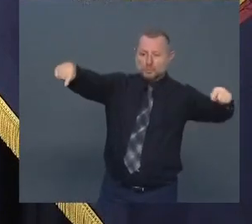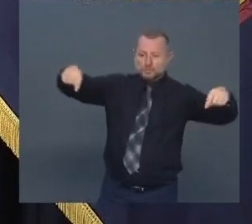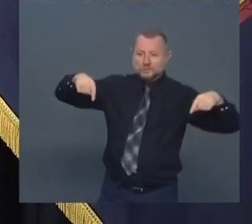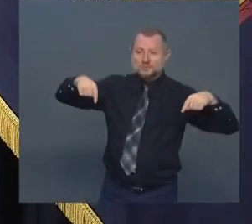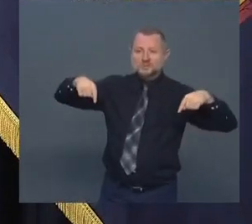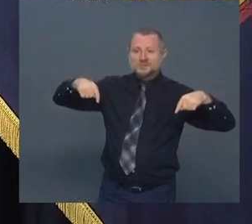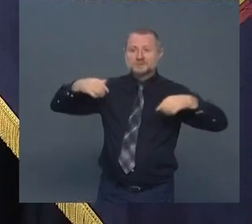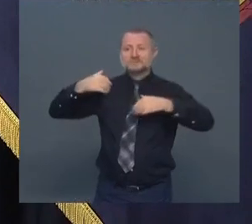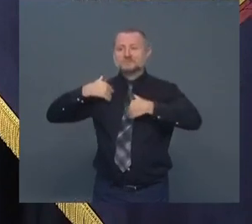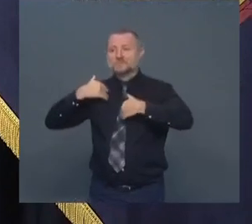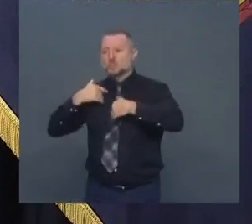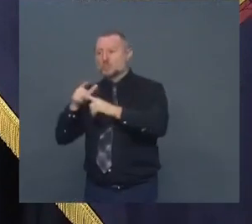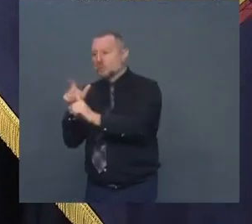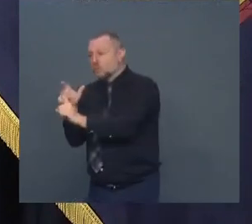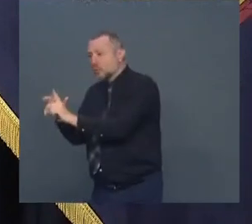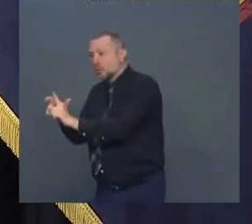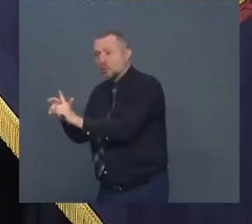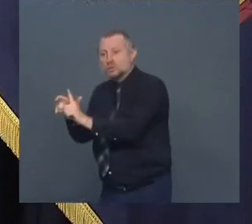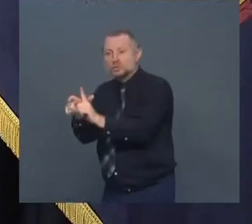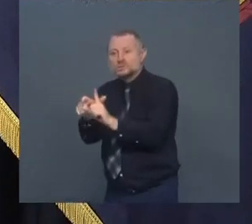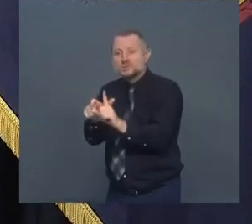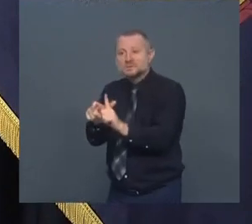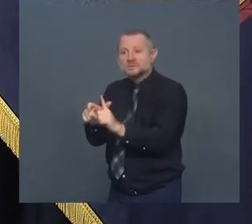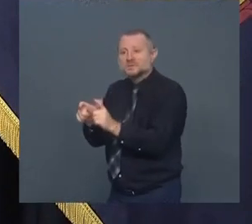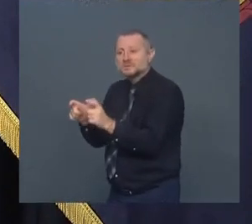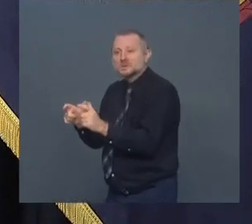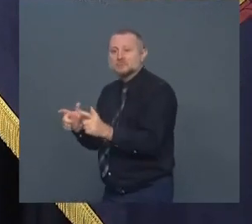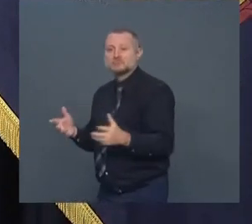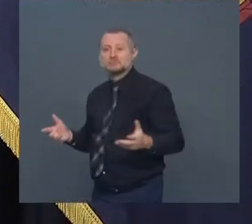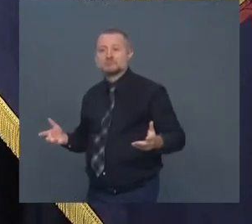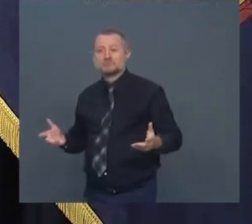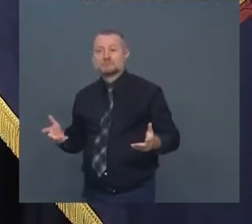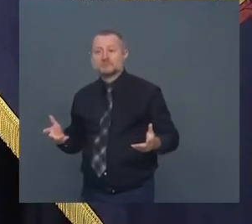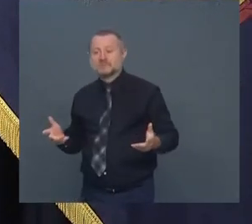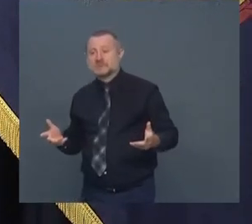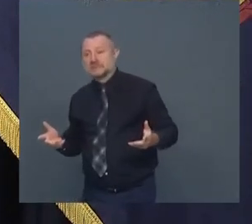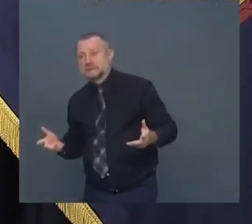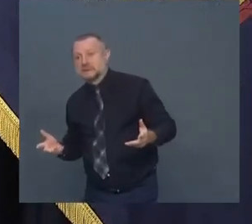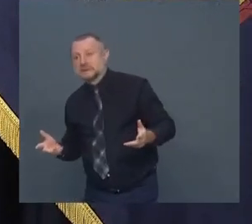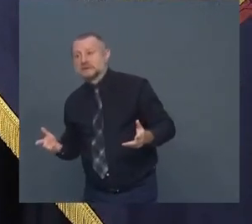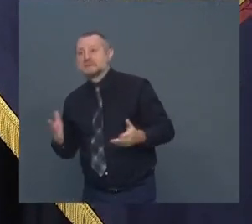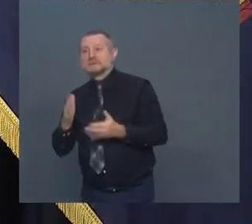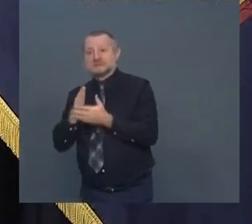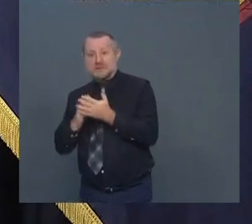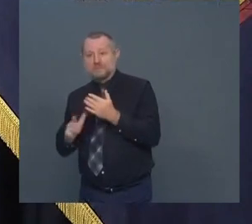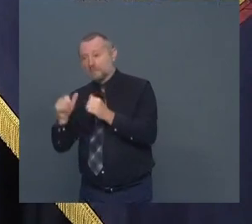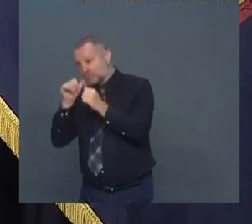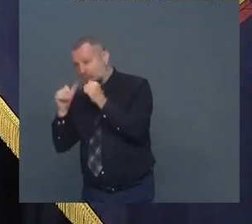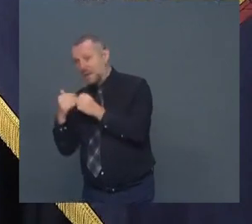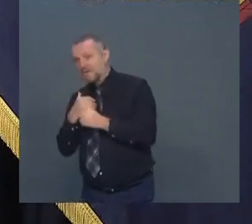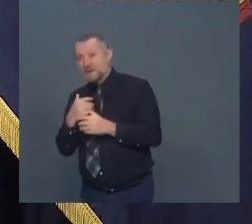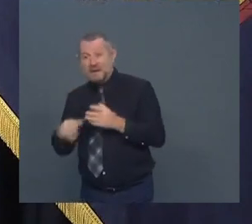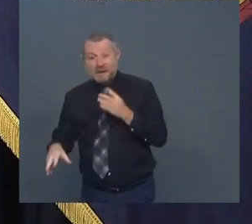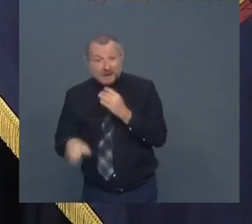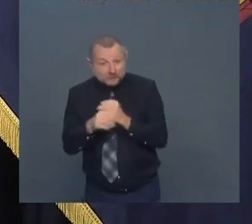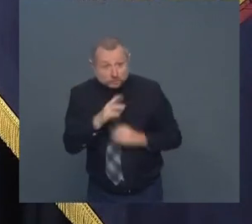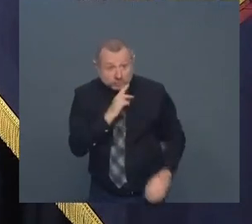enforcement theoretically bars and now restaurants too